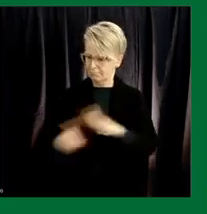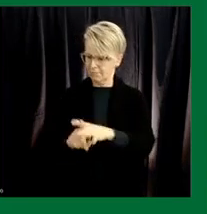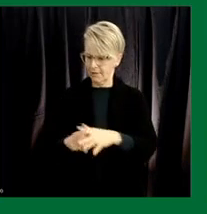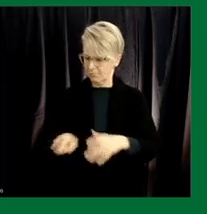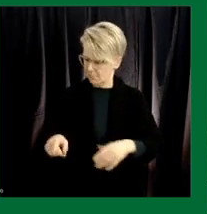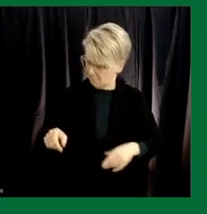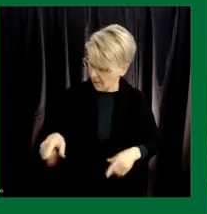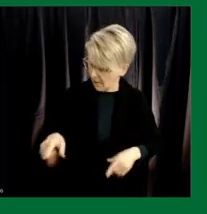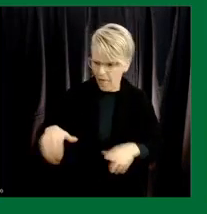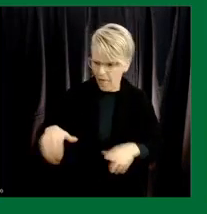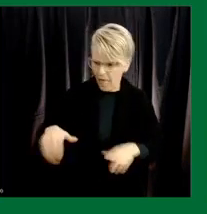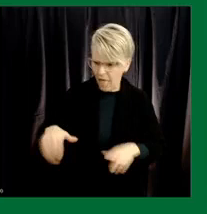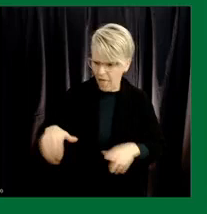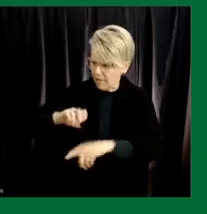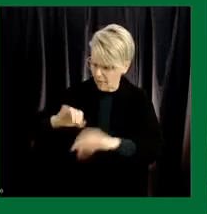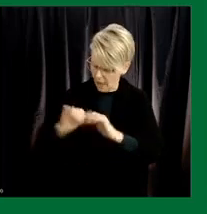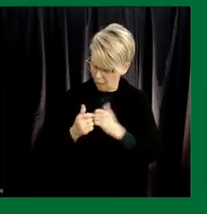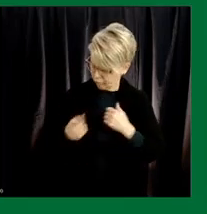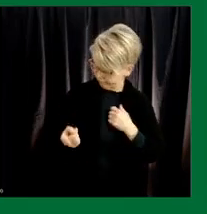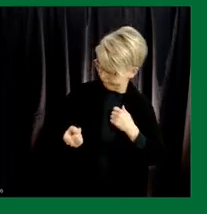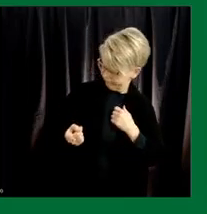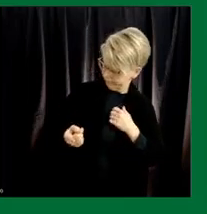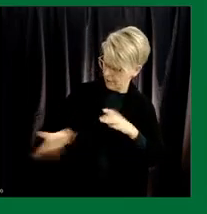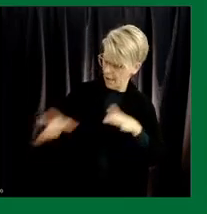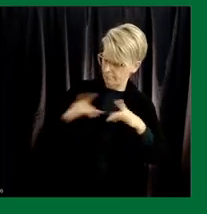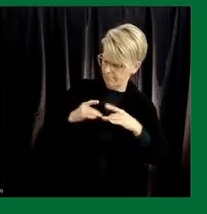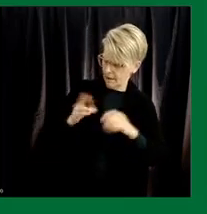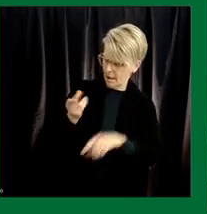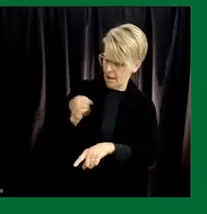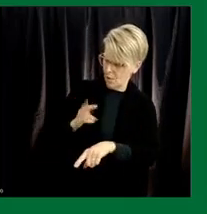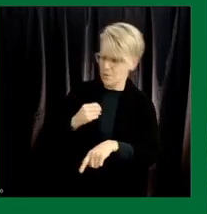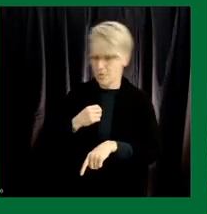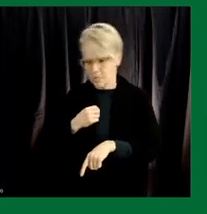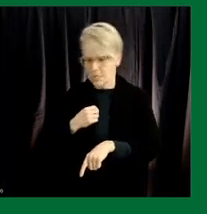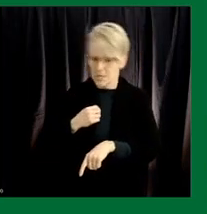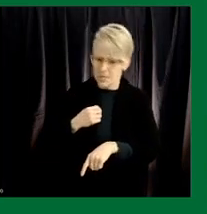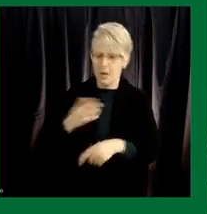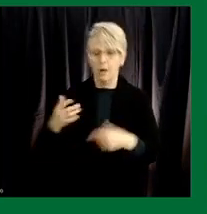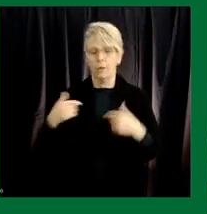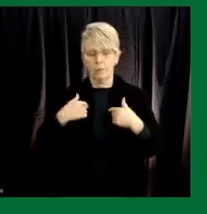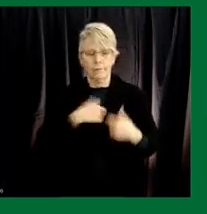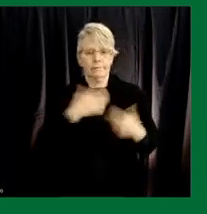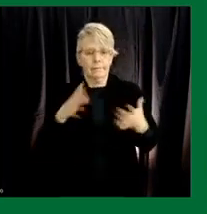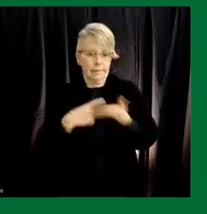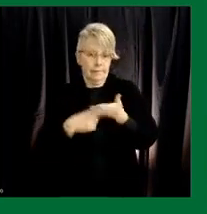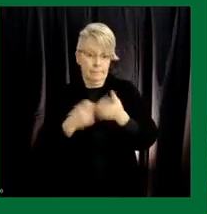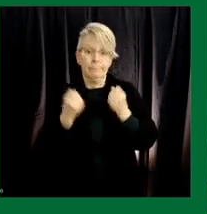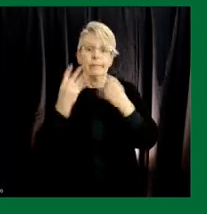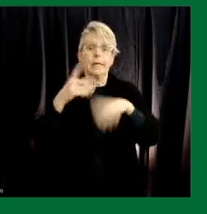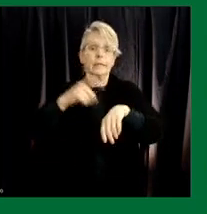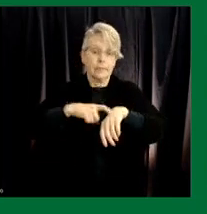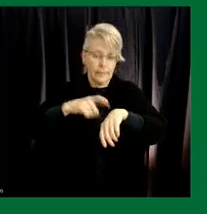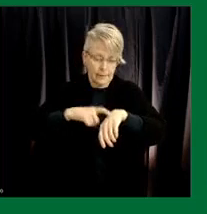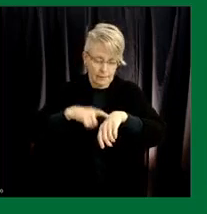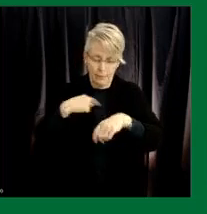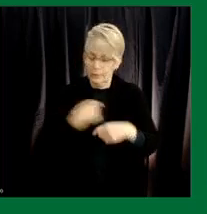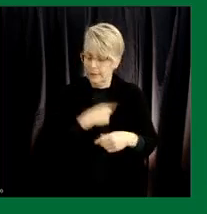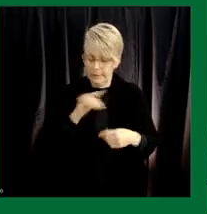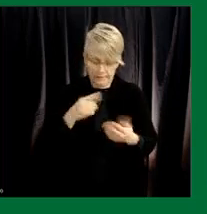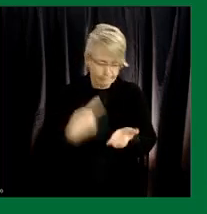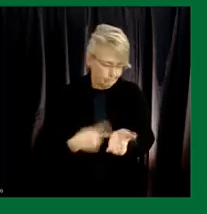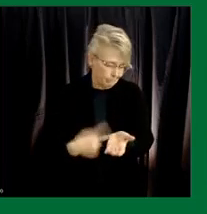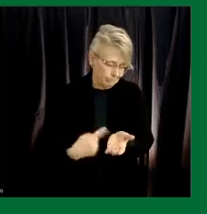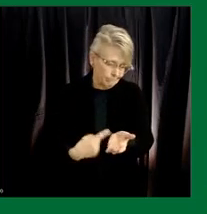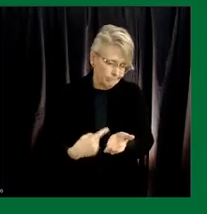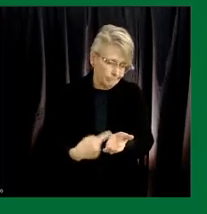that doctor is top of mind for for dr shahab and i i you know we have spoken here many times about potentially um